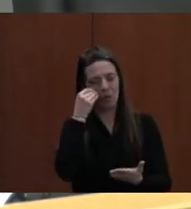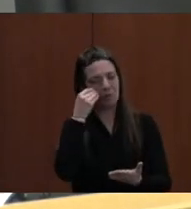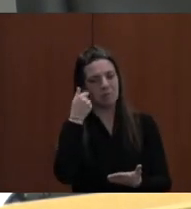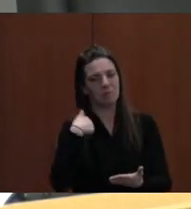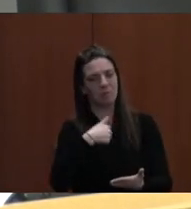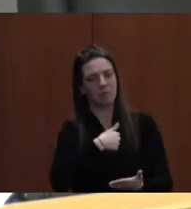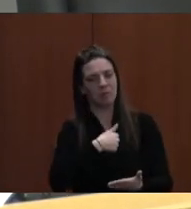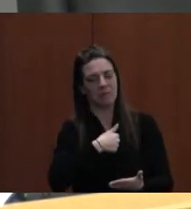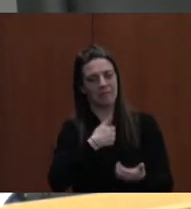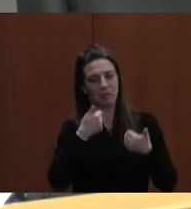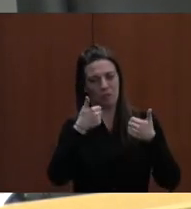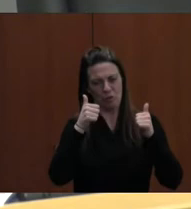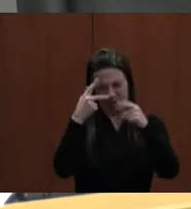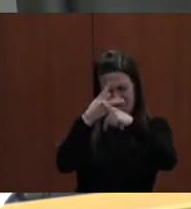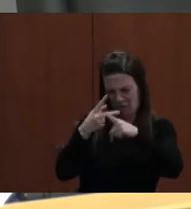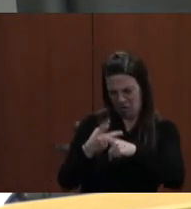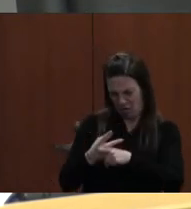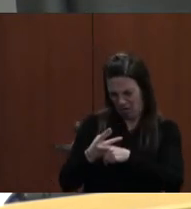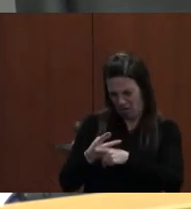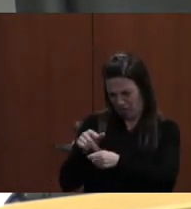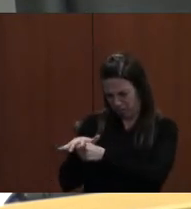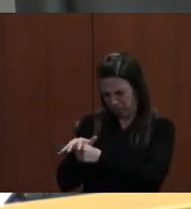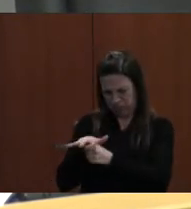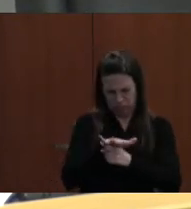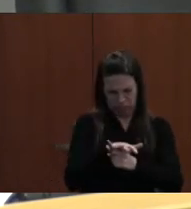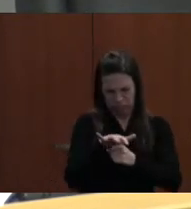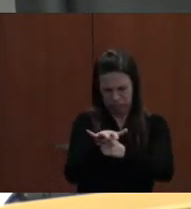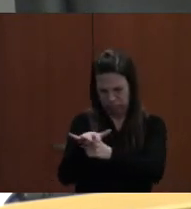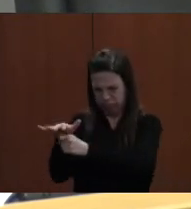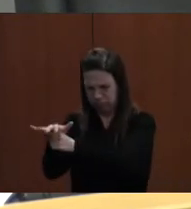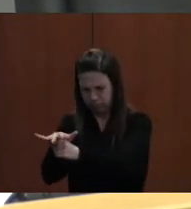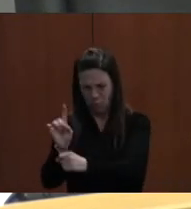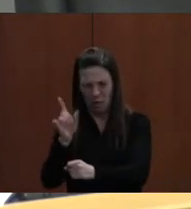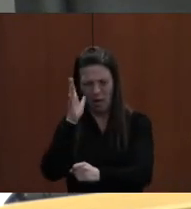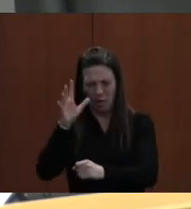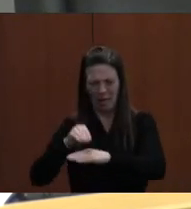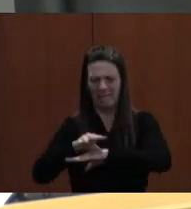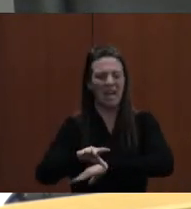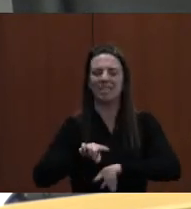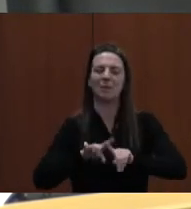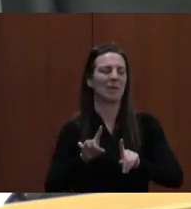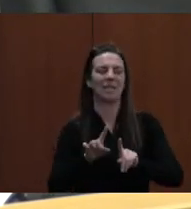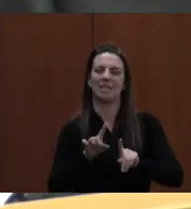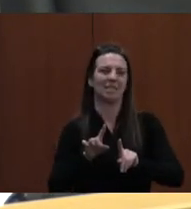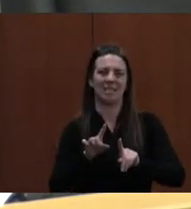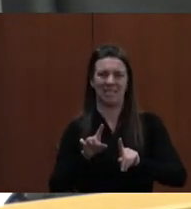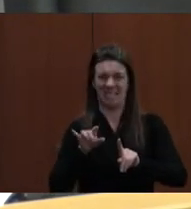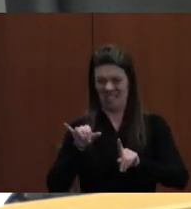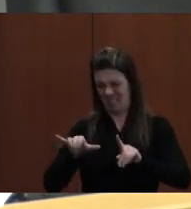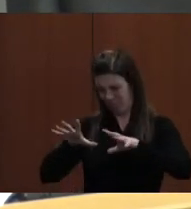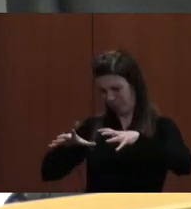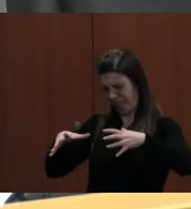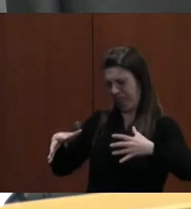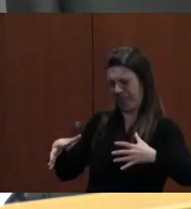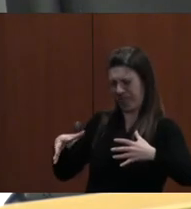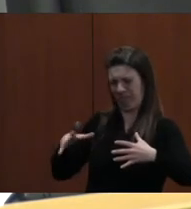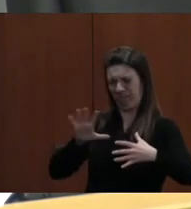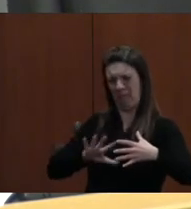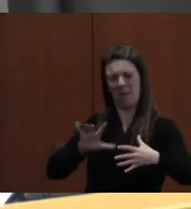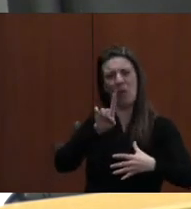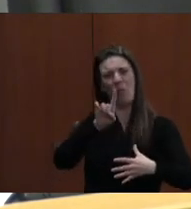WHAT ROUTS THAT WOULD BE, BUT SINCE IT'S GOING TO AFFECT PROBABLY SOME PORTION OF MAYBE A THIRD OF OUR SCHOOLS OR MORE,